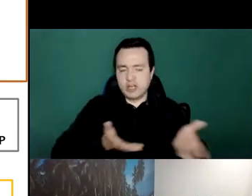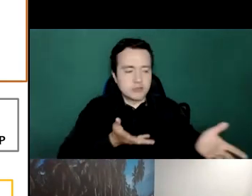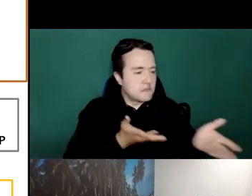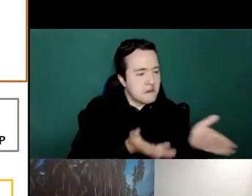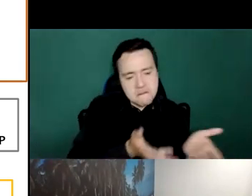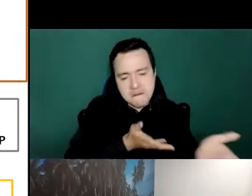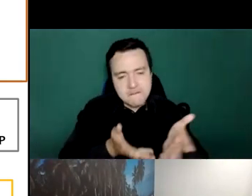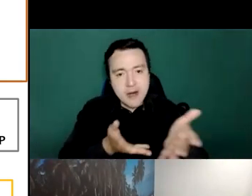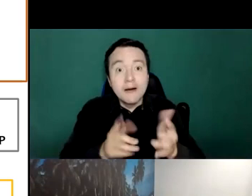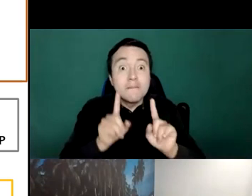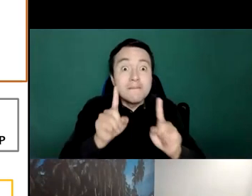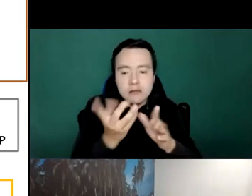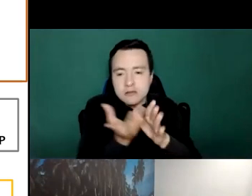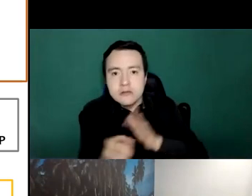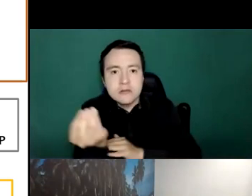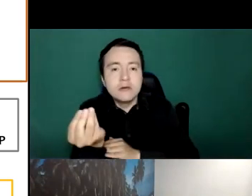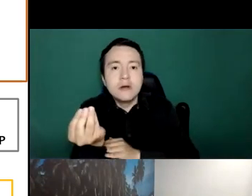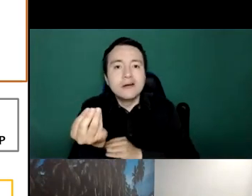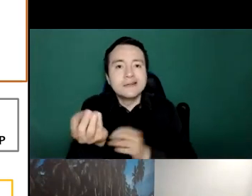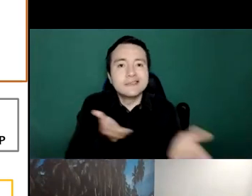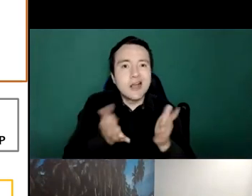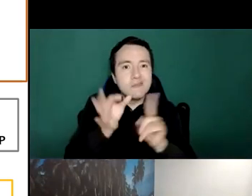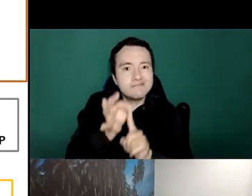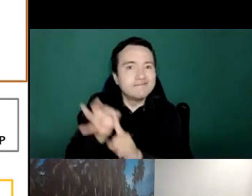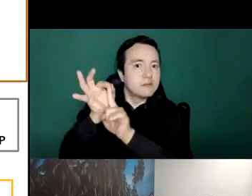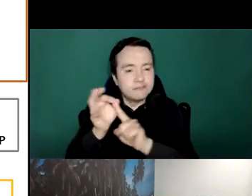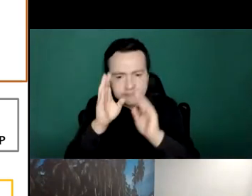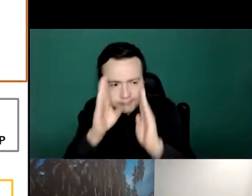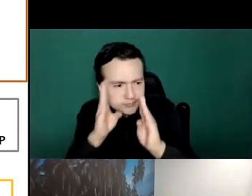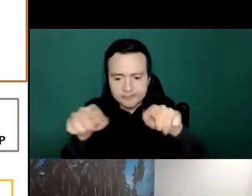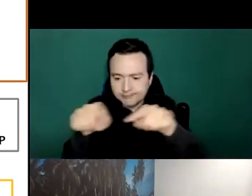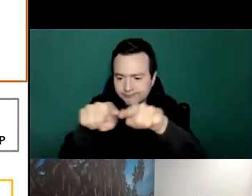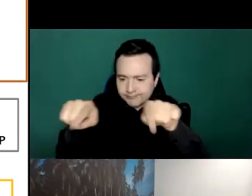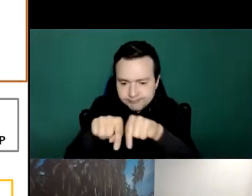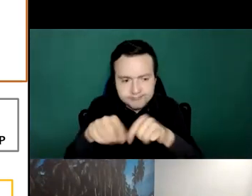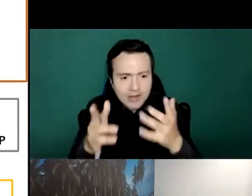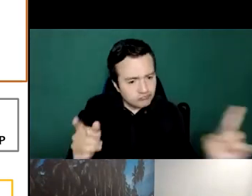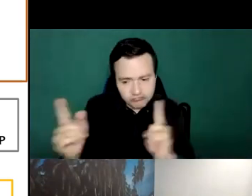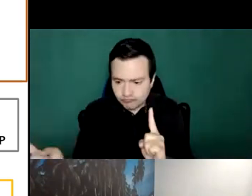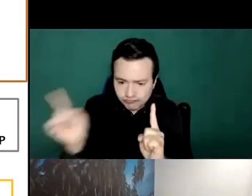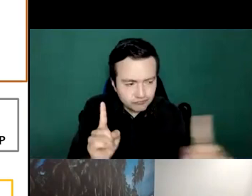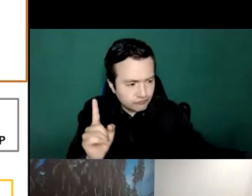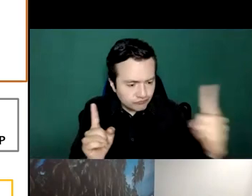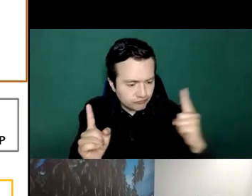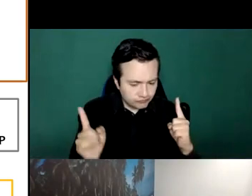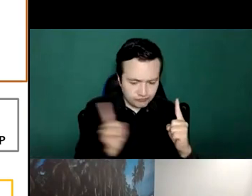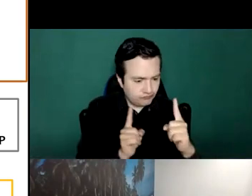we set up mental health offices rapid response teams